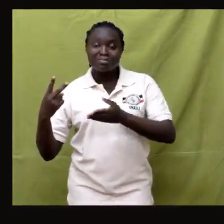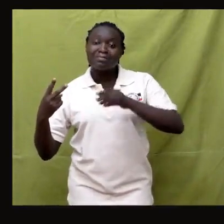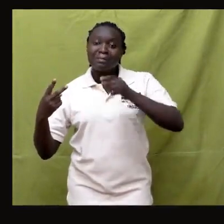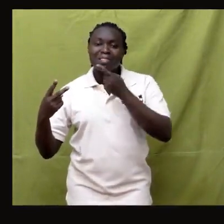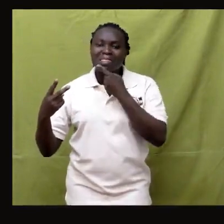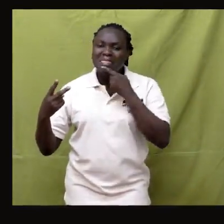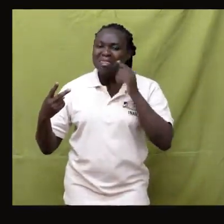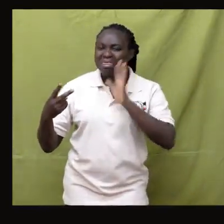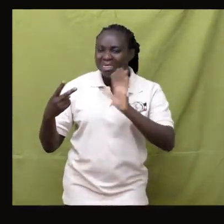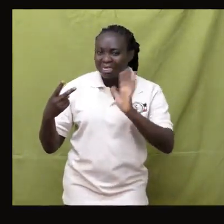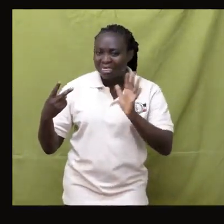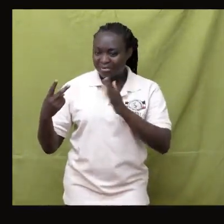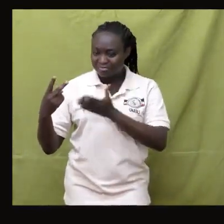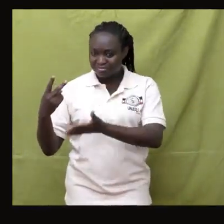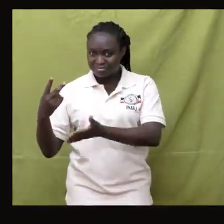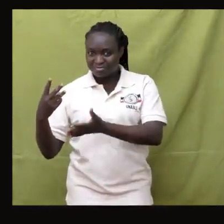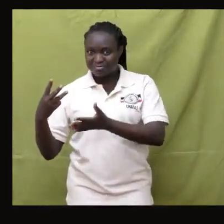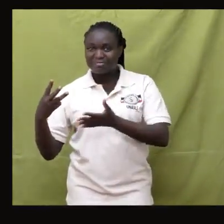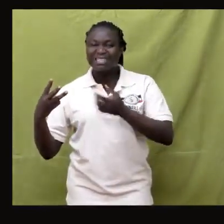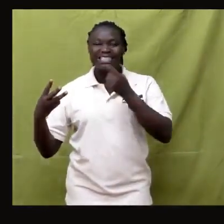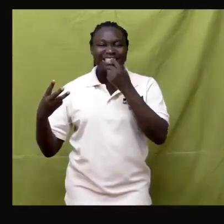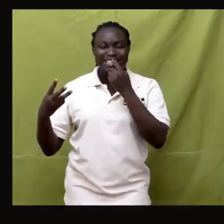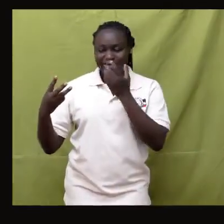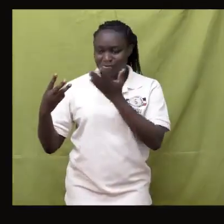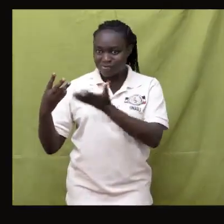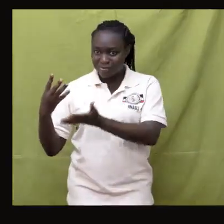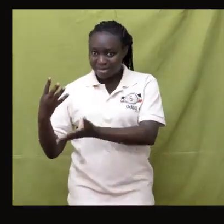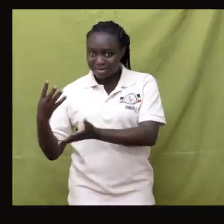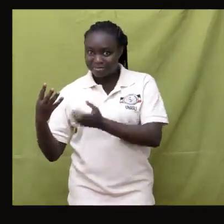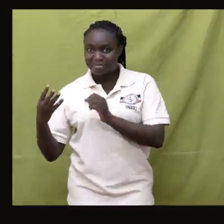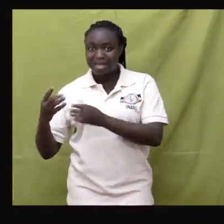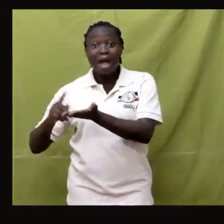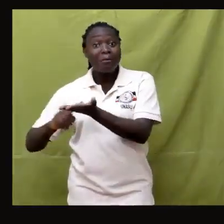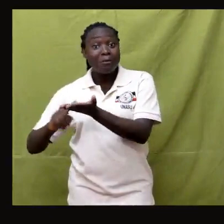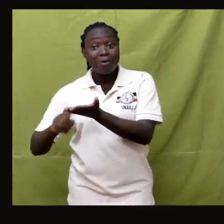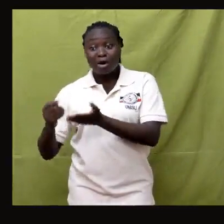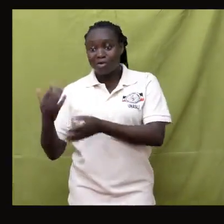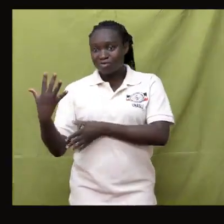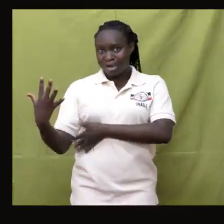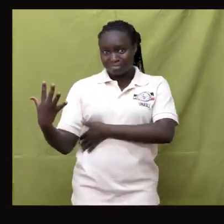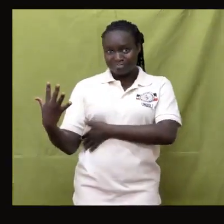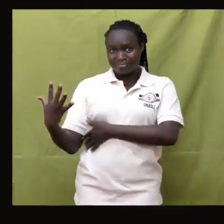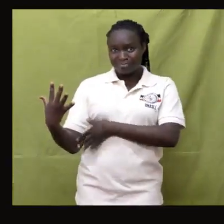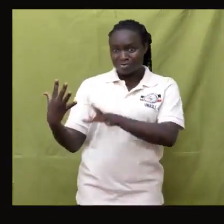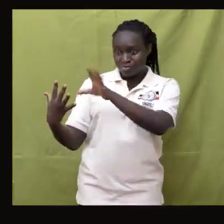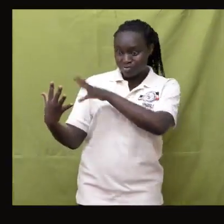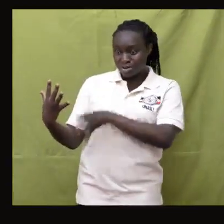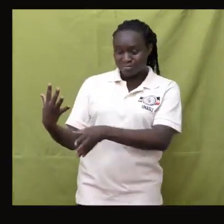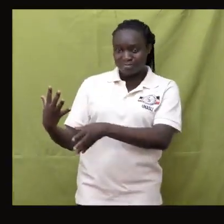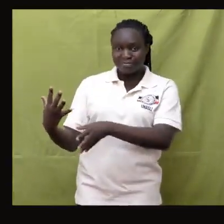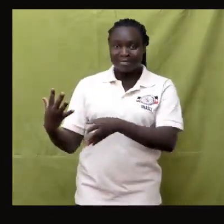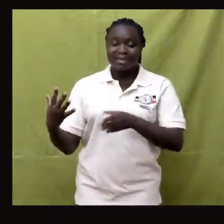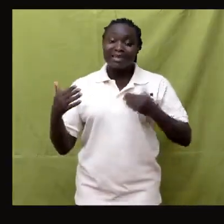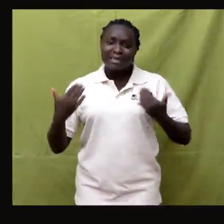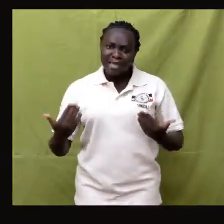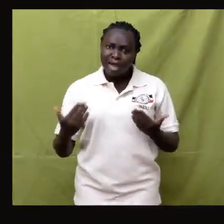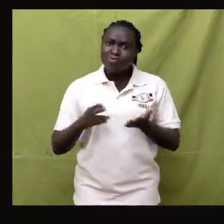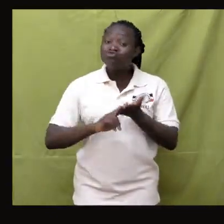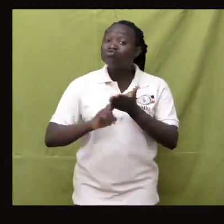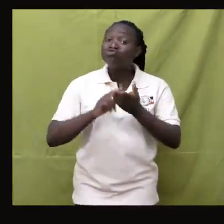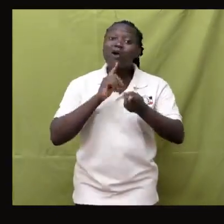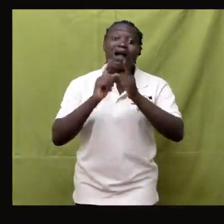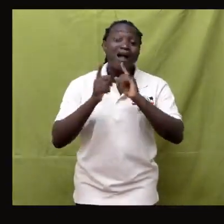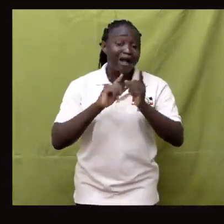pink, white, and brown. I have used colors.